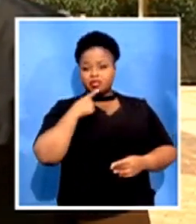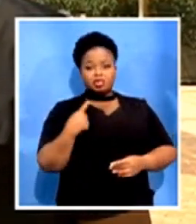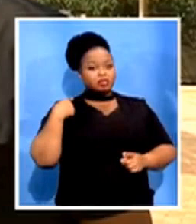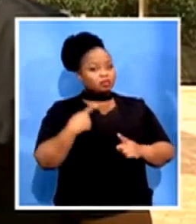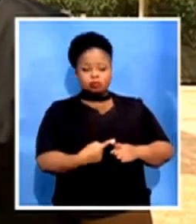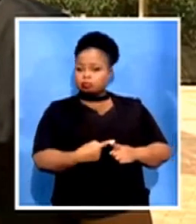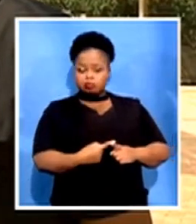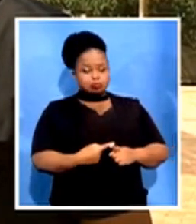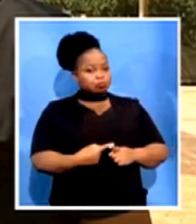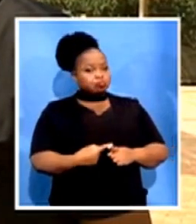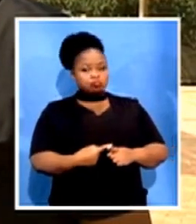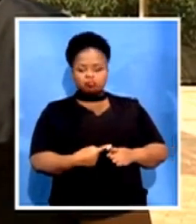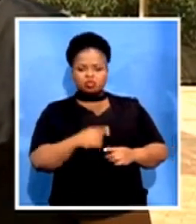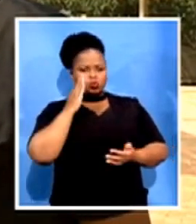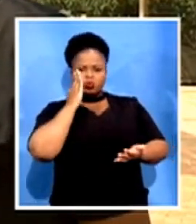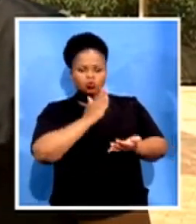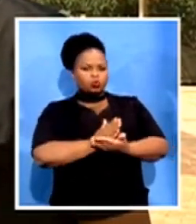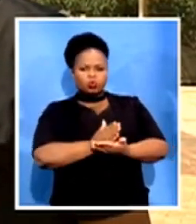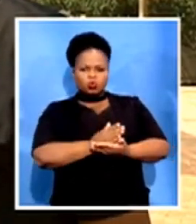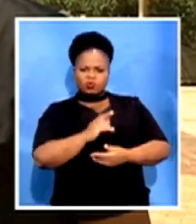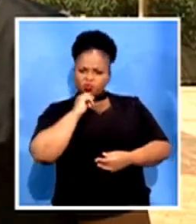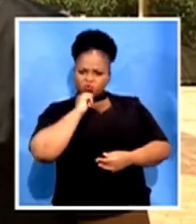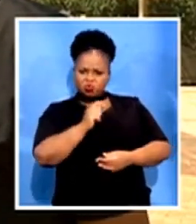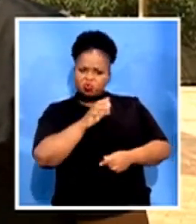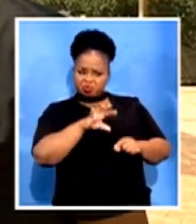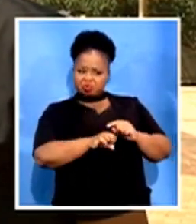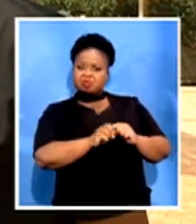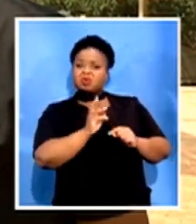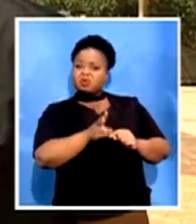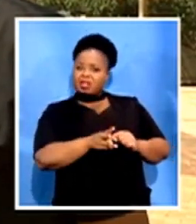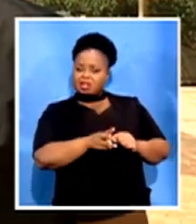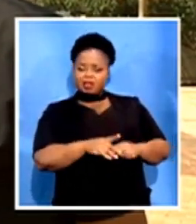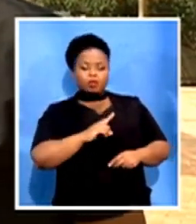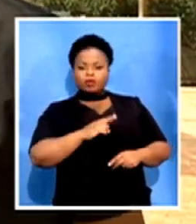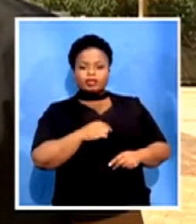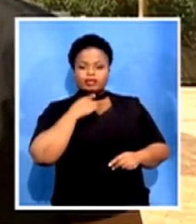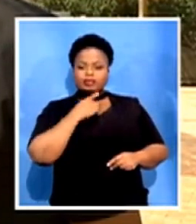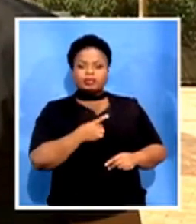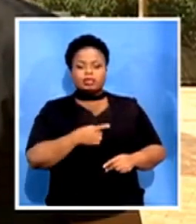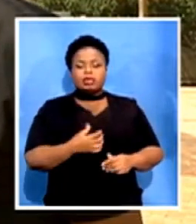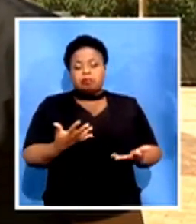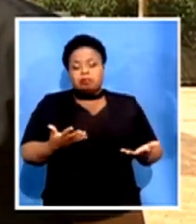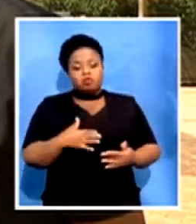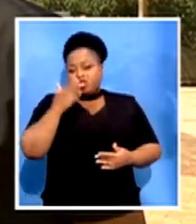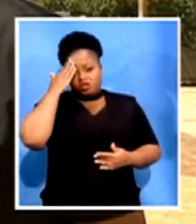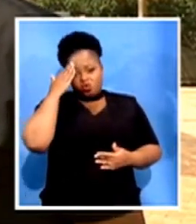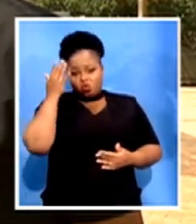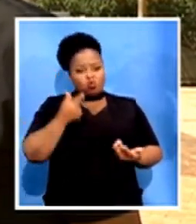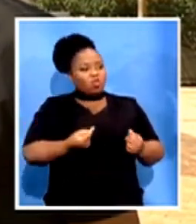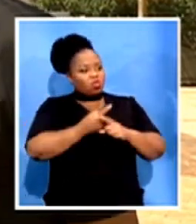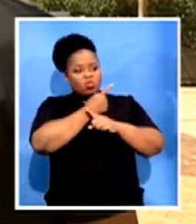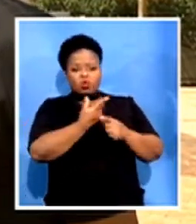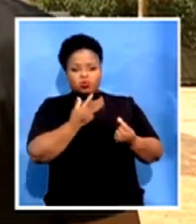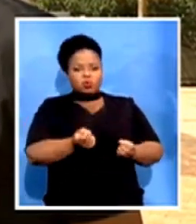that, you know, anything will be found on them. In fact, what they're saying is that as far as we know, there's no wrongdoing that has been done from our side, our